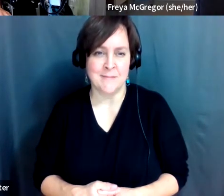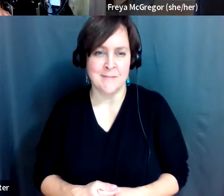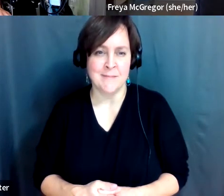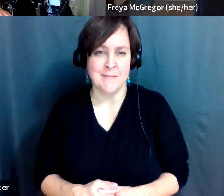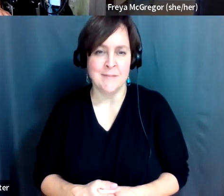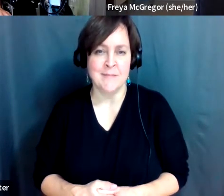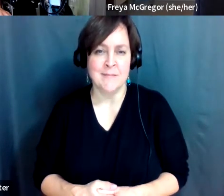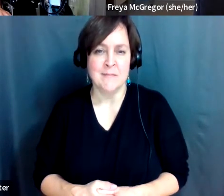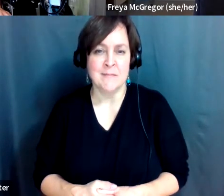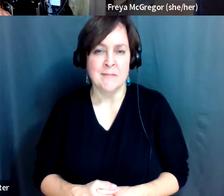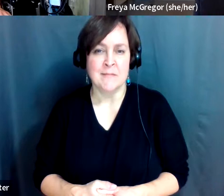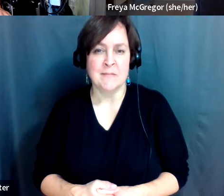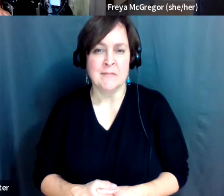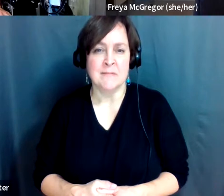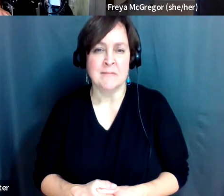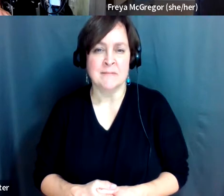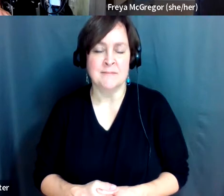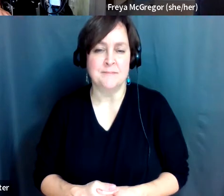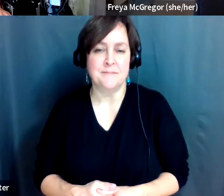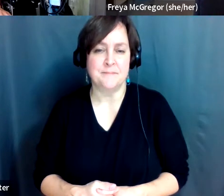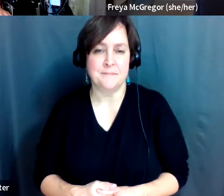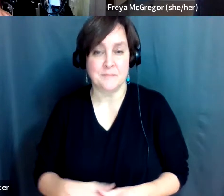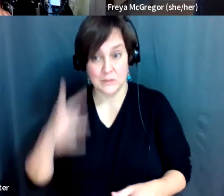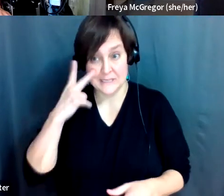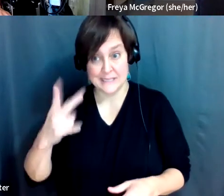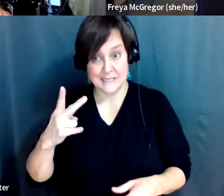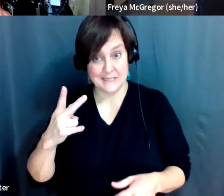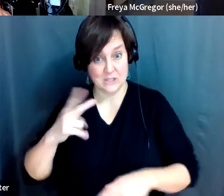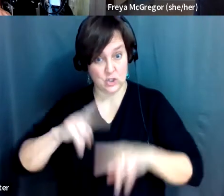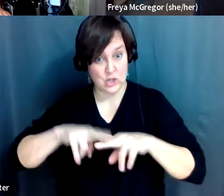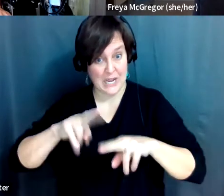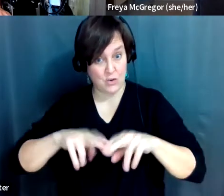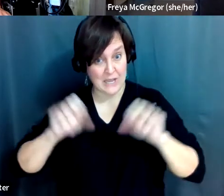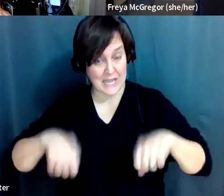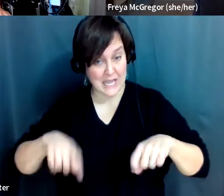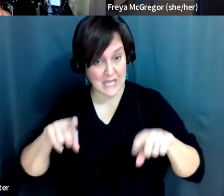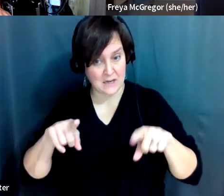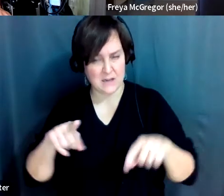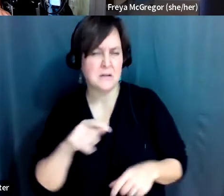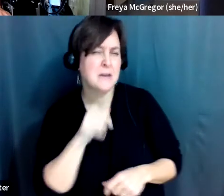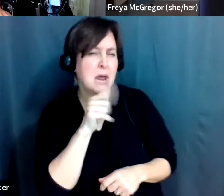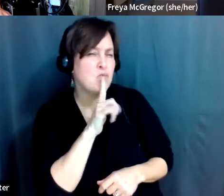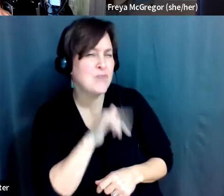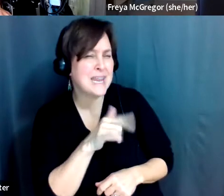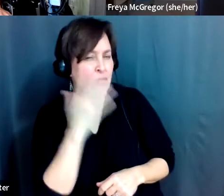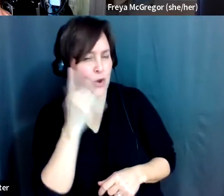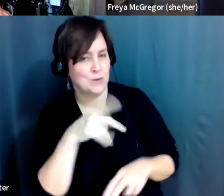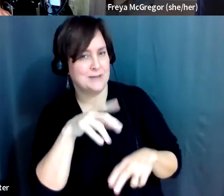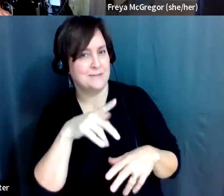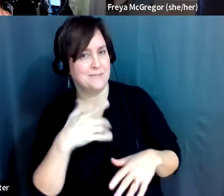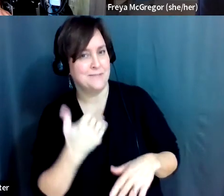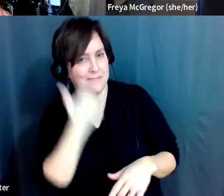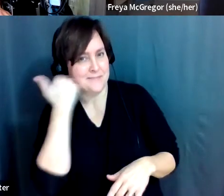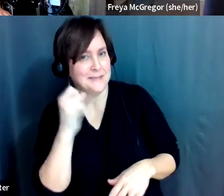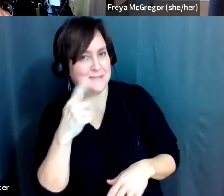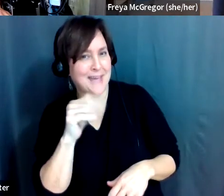Okay. So how... I'm... Can you see much of the chair at all right now? Not really, because you're taking up